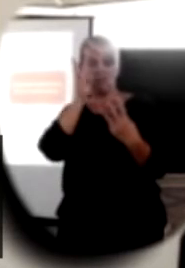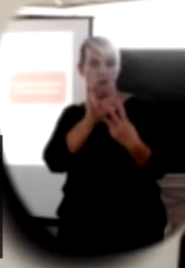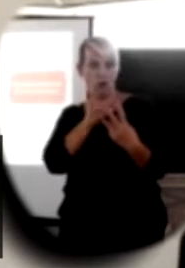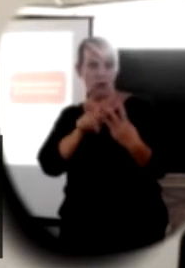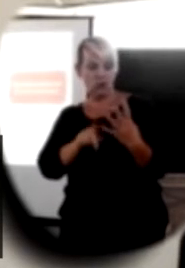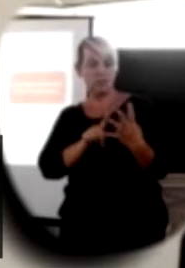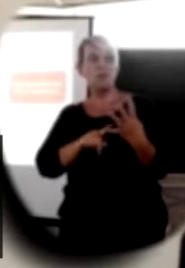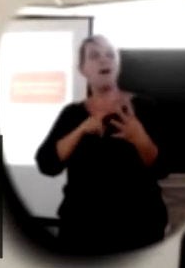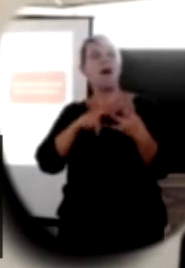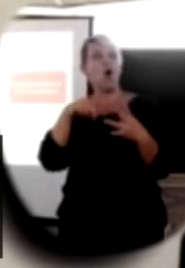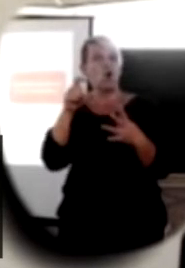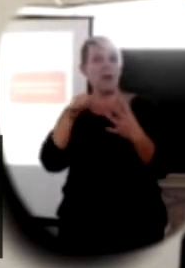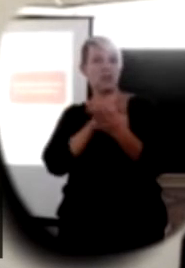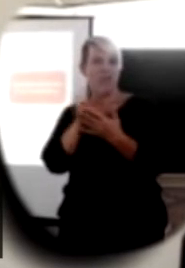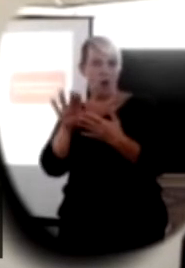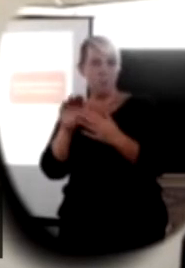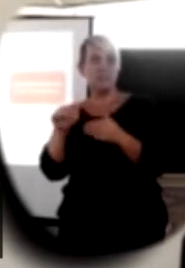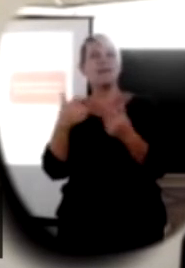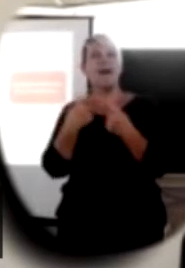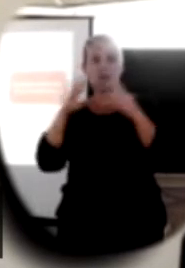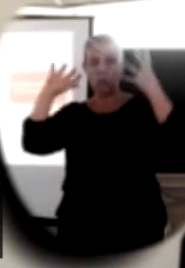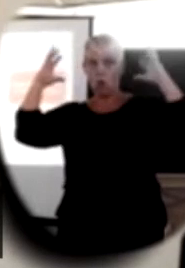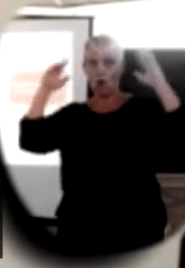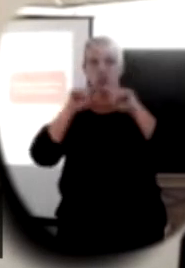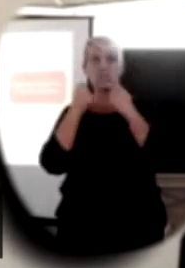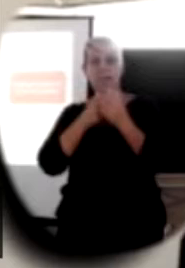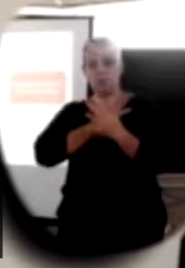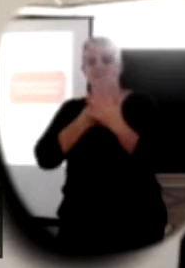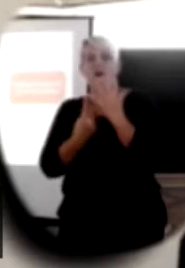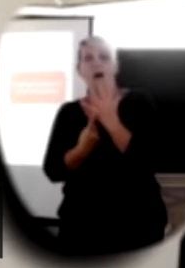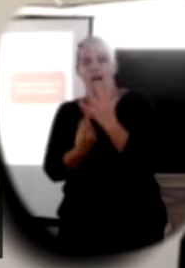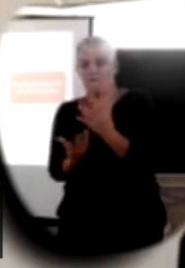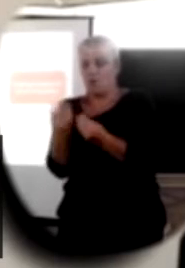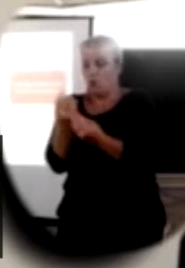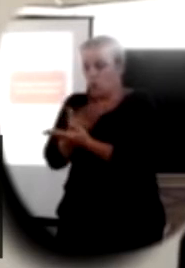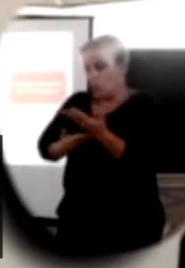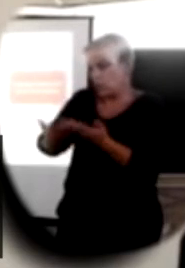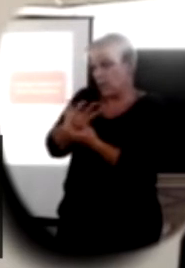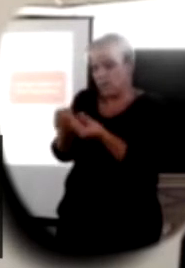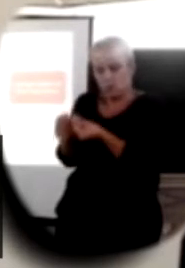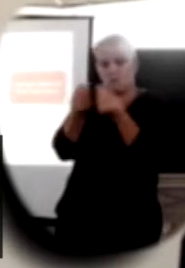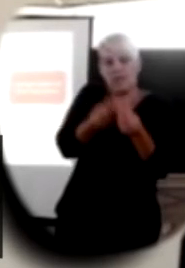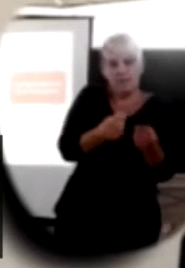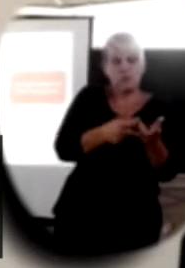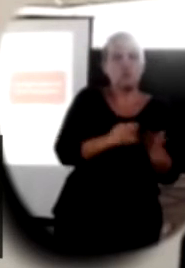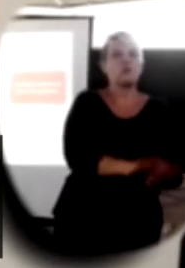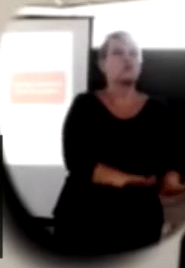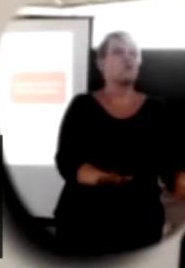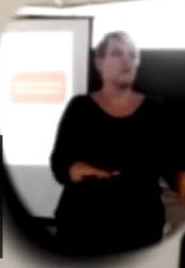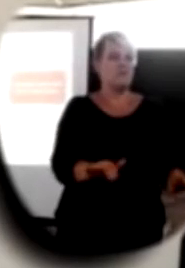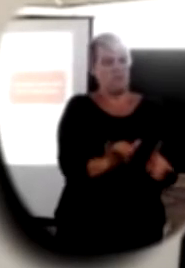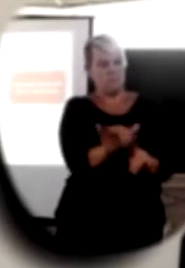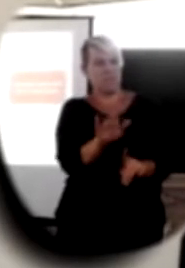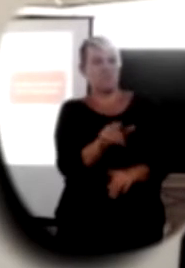and occupational therapists and our audiology team. So they all work together to have the best outcomes possible for the children.